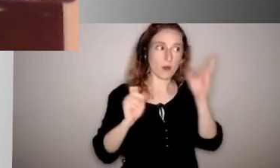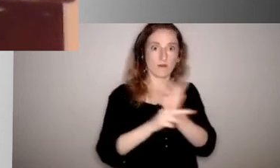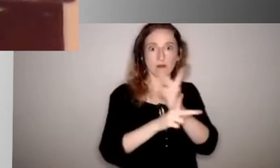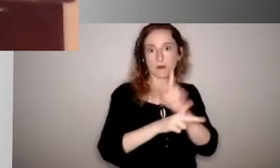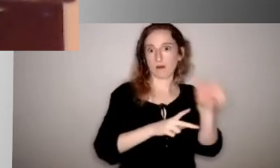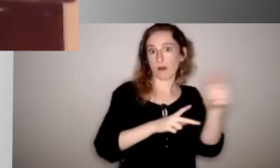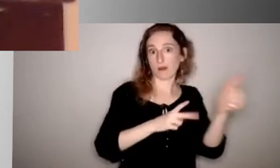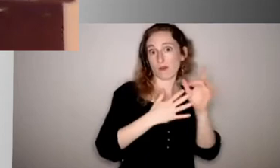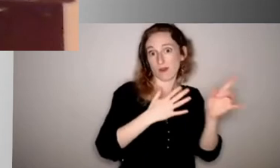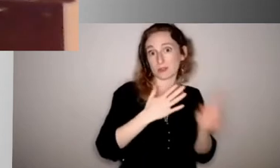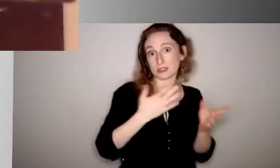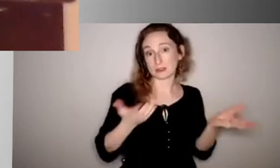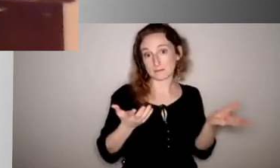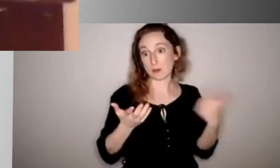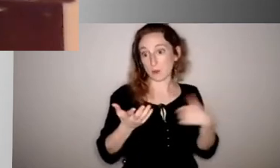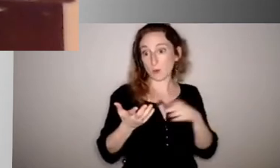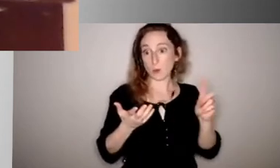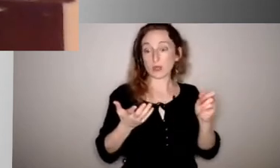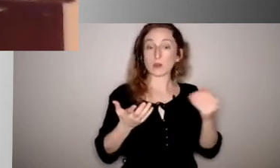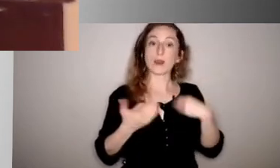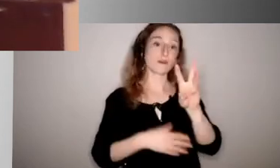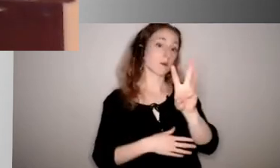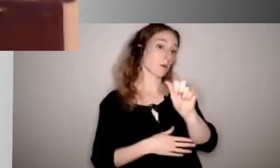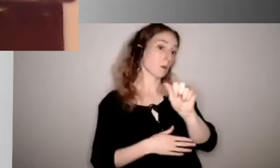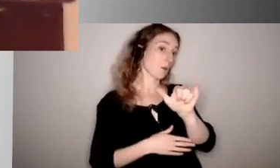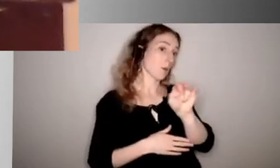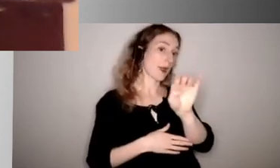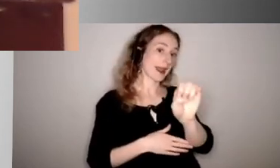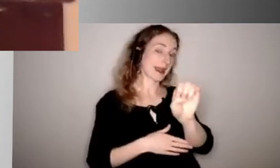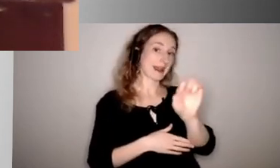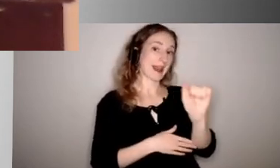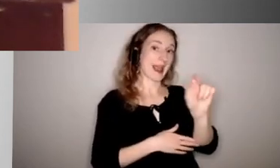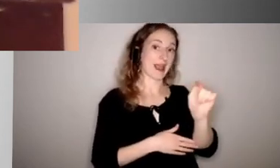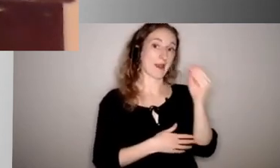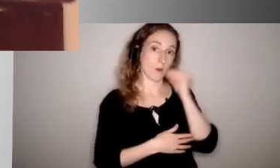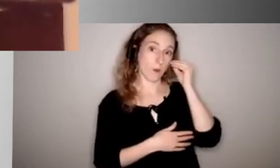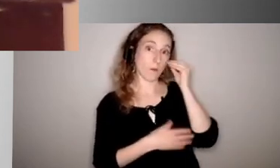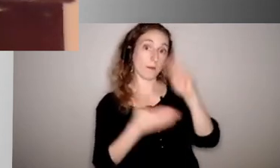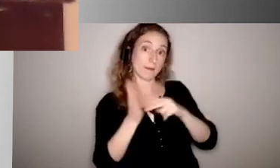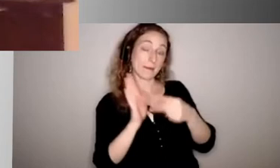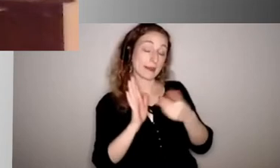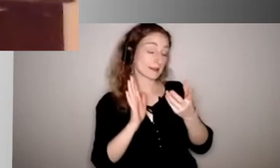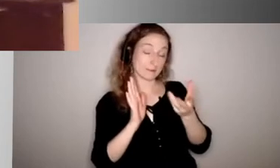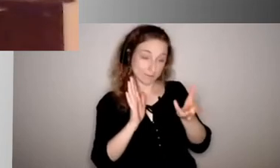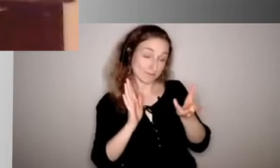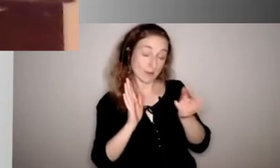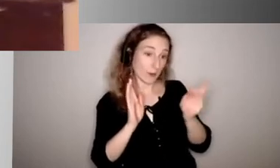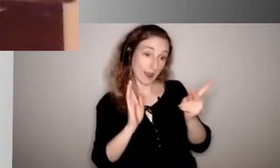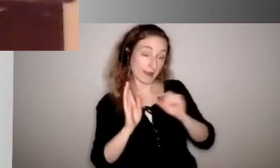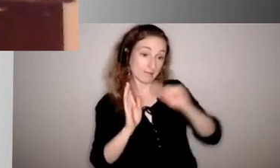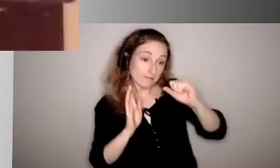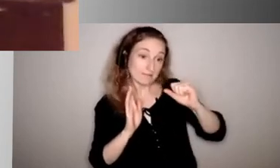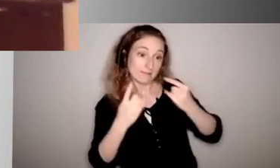fortunately in Wayne, we do have that other option and it's called Wayne at Home. It is, it is the virtual school in which the students will go through the same curriculum with the